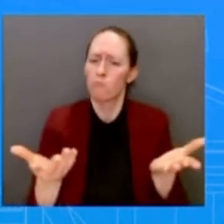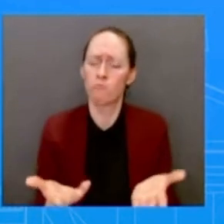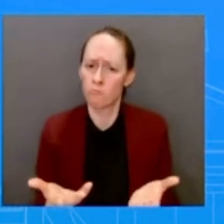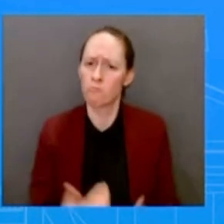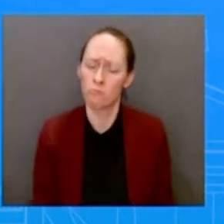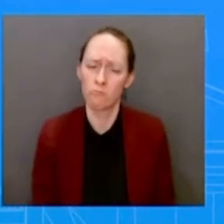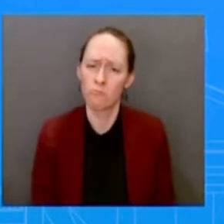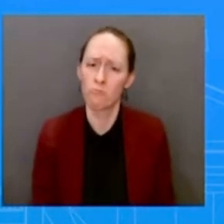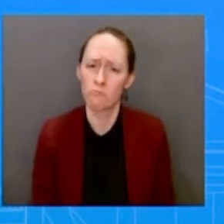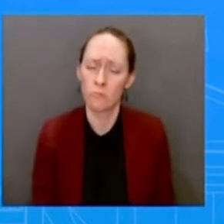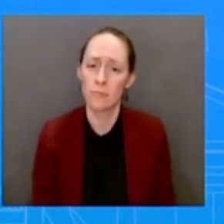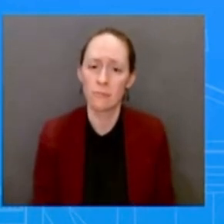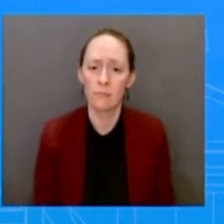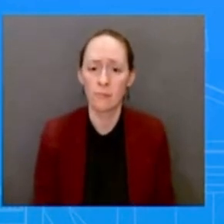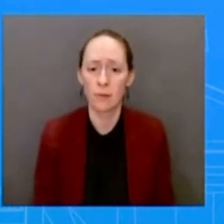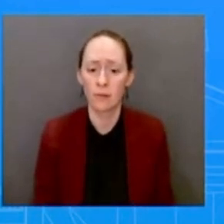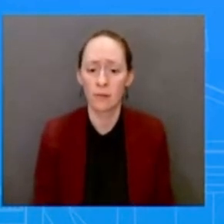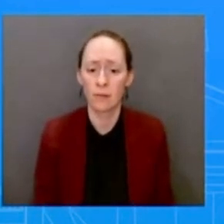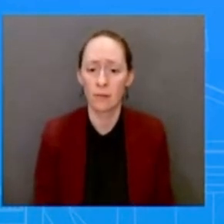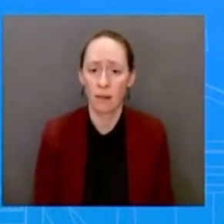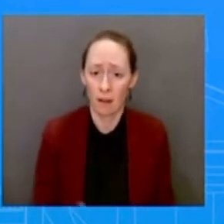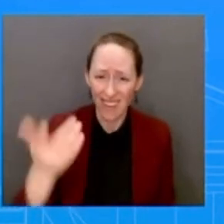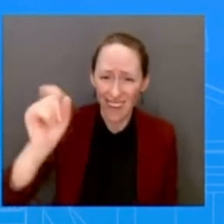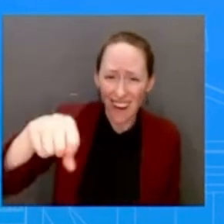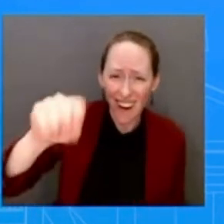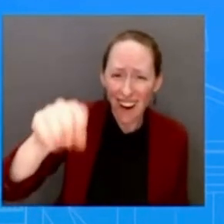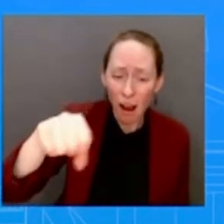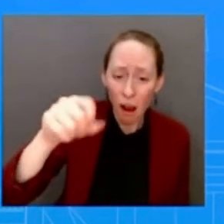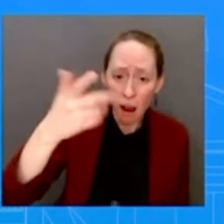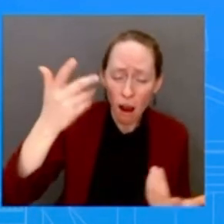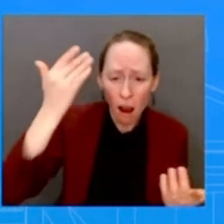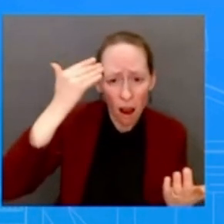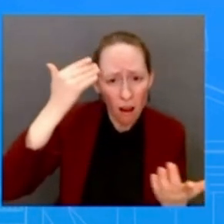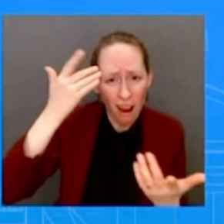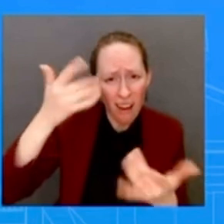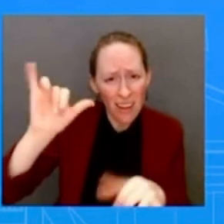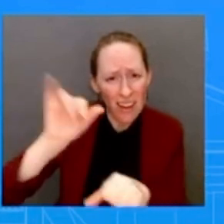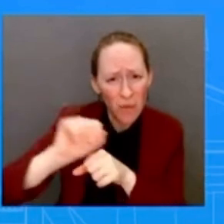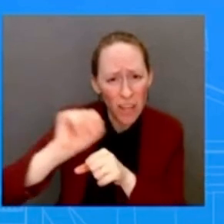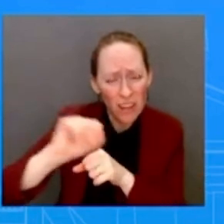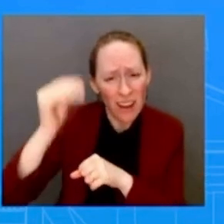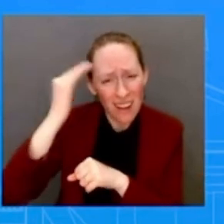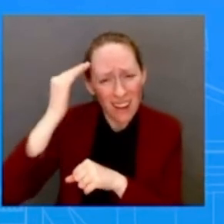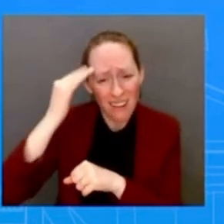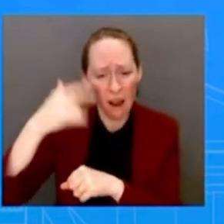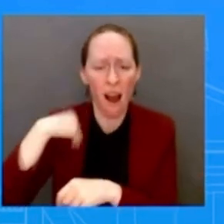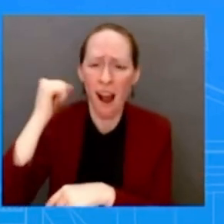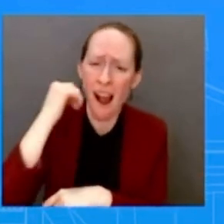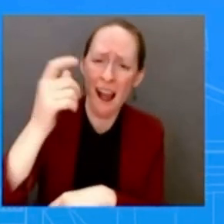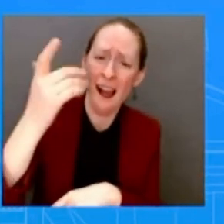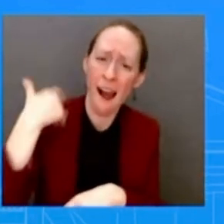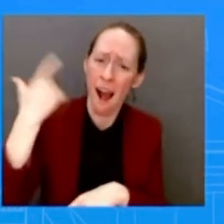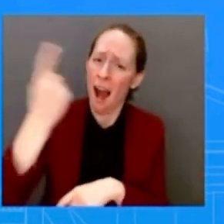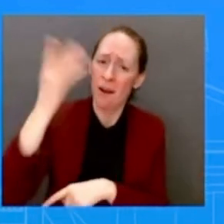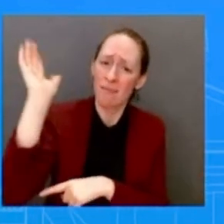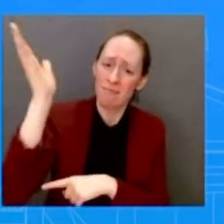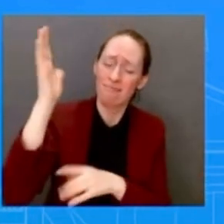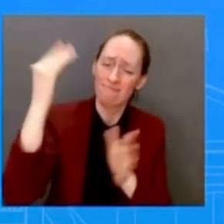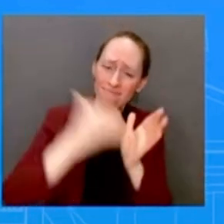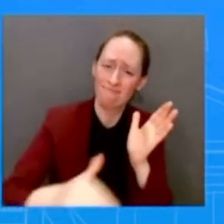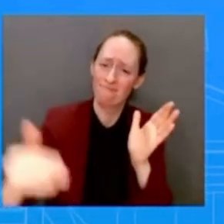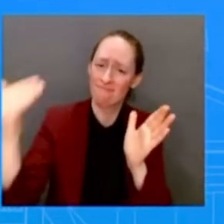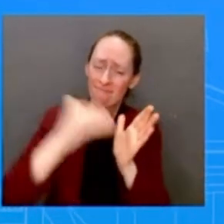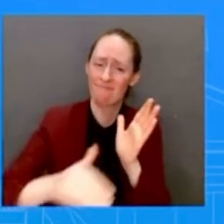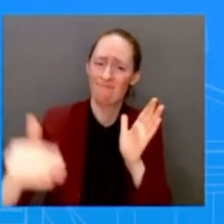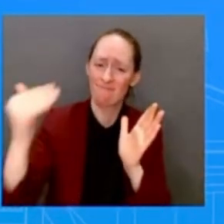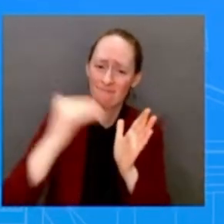we have more work to do. We're not saying that we don't have more work to do. We say this every time we talk about inflation, every time we talk about the economy, we say that there's more